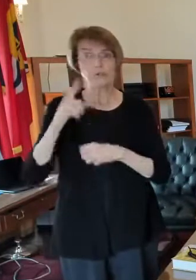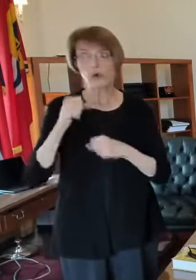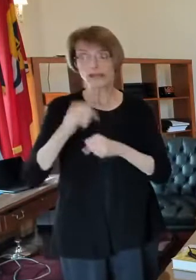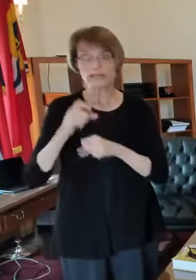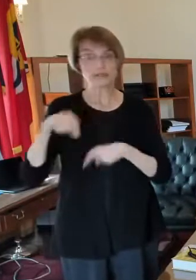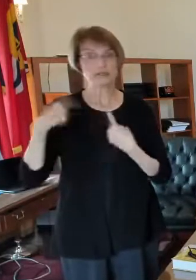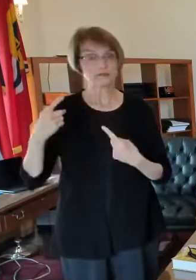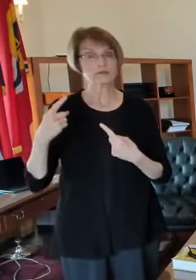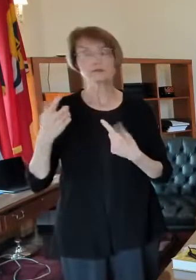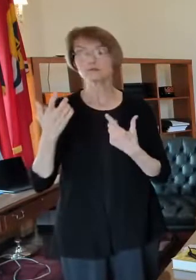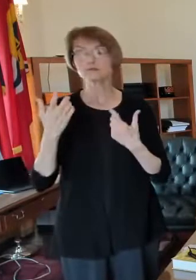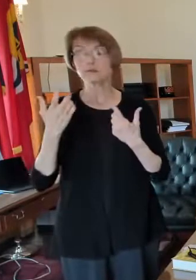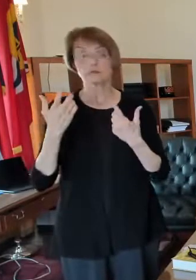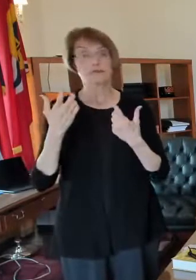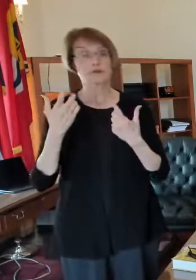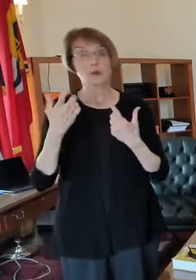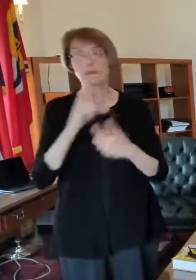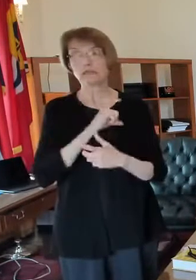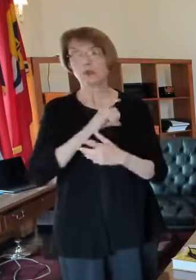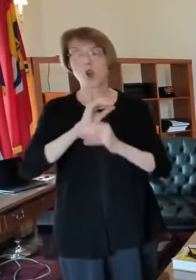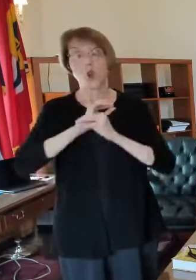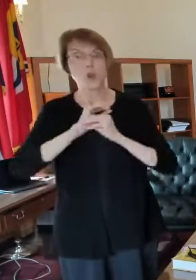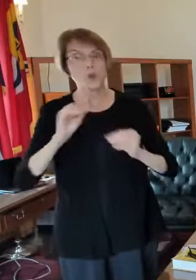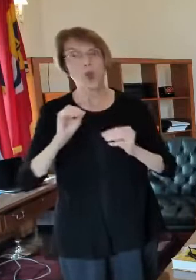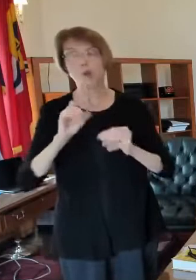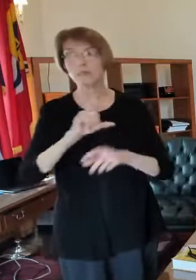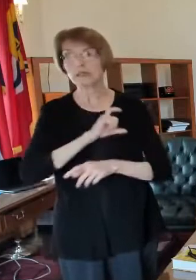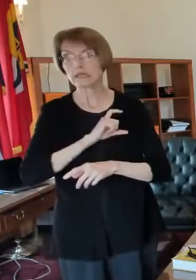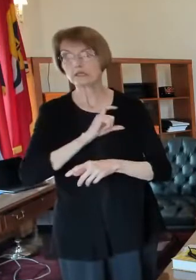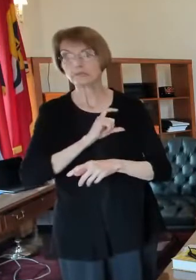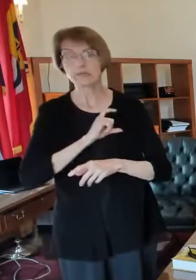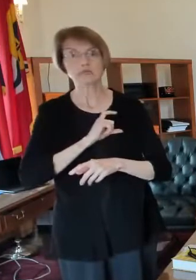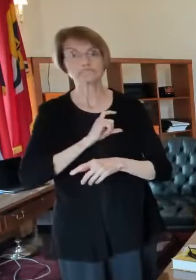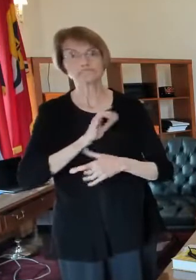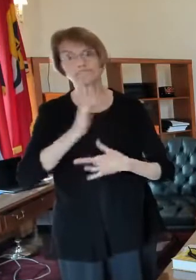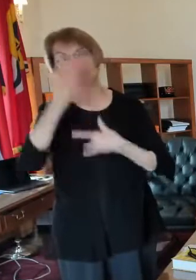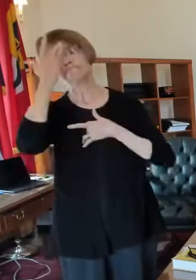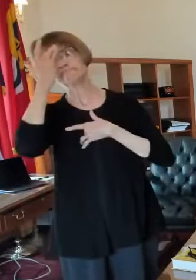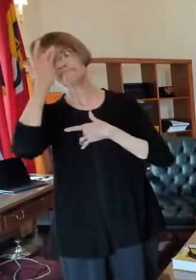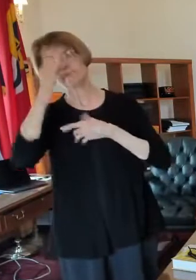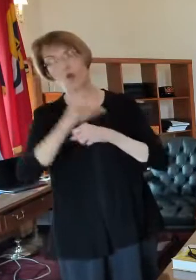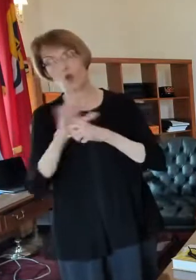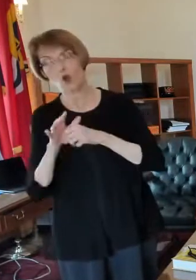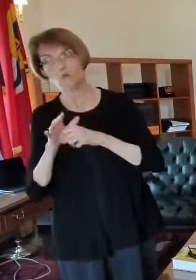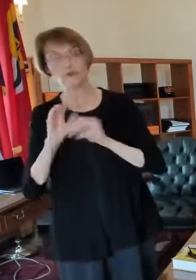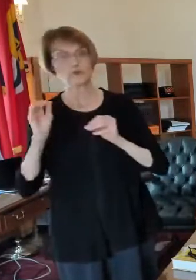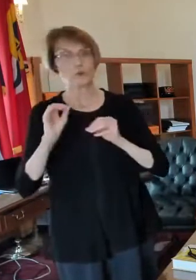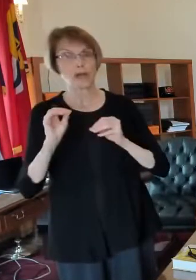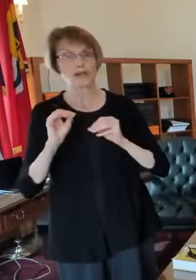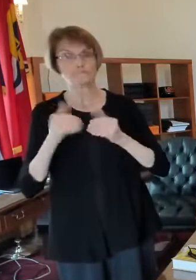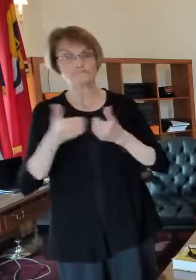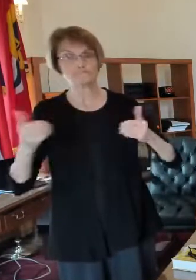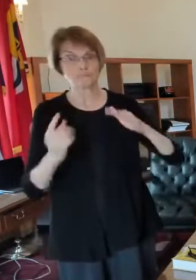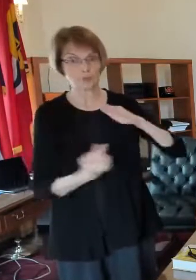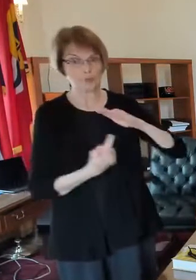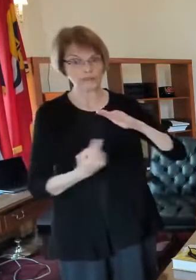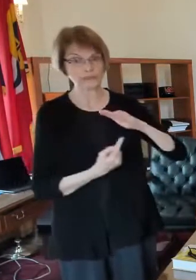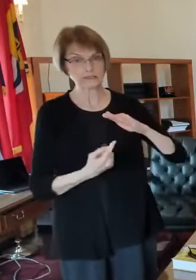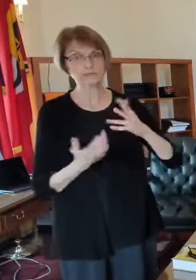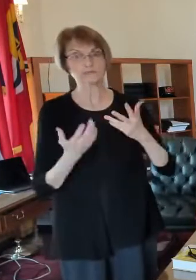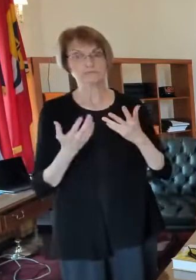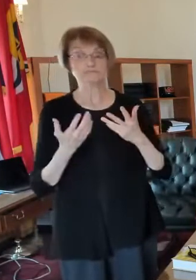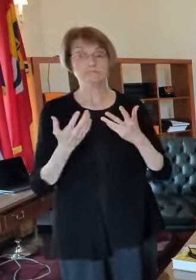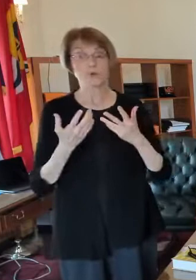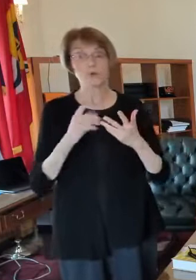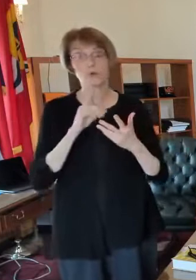has nobody out with COVID and nobody out quarantined now that may not hold but we have vaccinated over 55